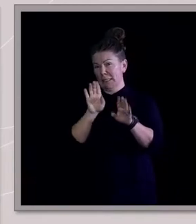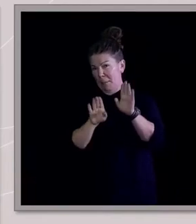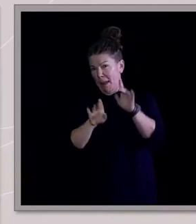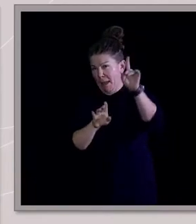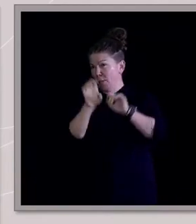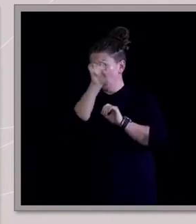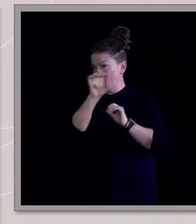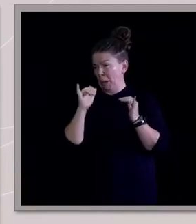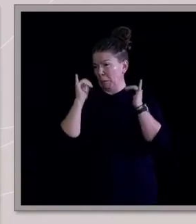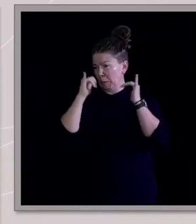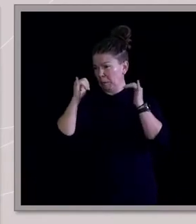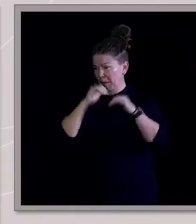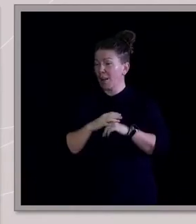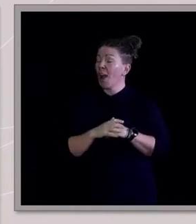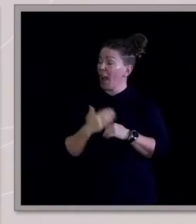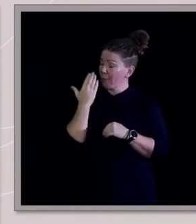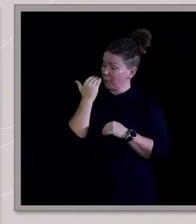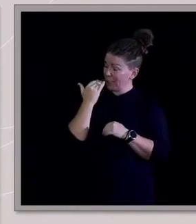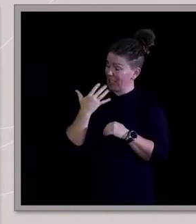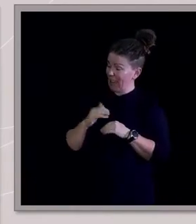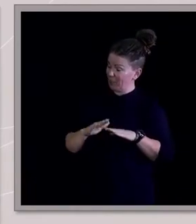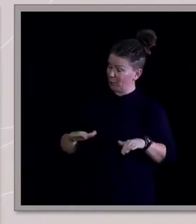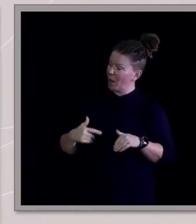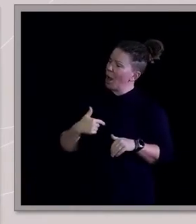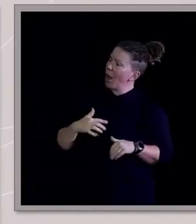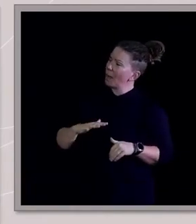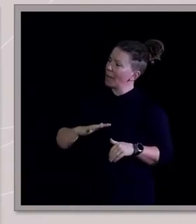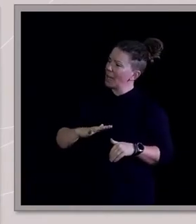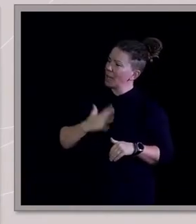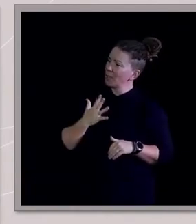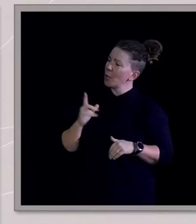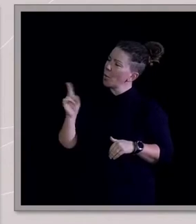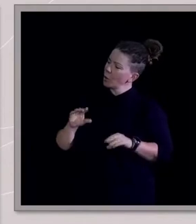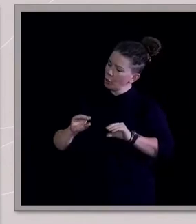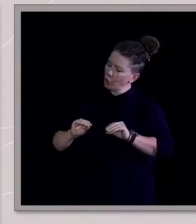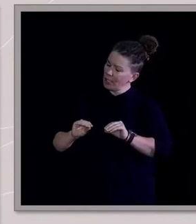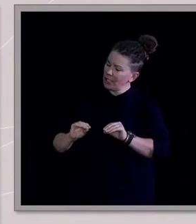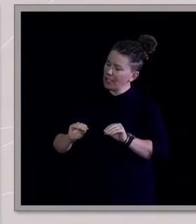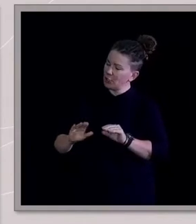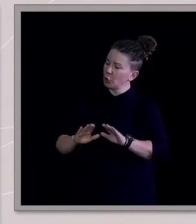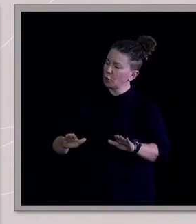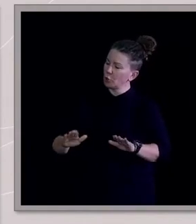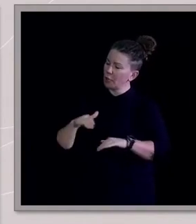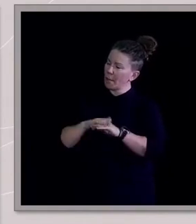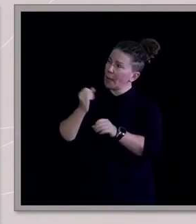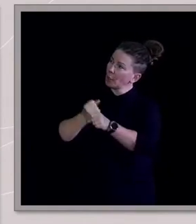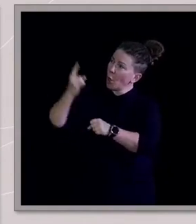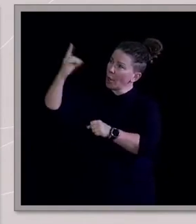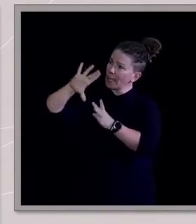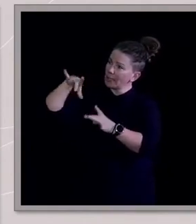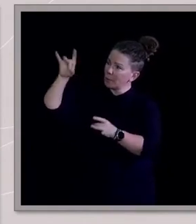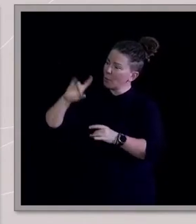recently had children later in life. wow. I'm interested to hear what you're going to teach your children about spirituality and God. Yeah.